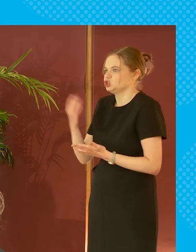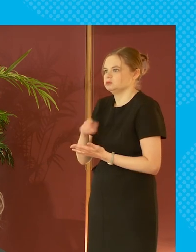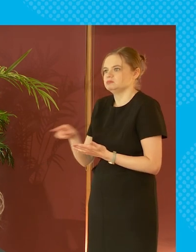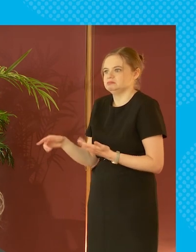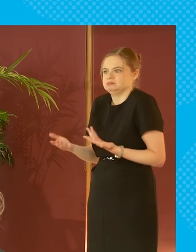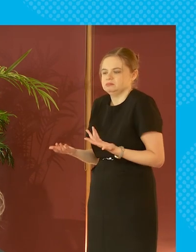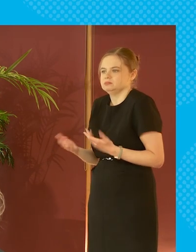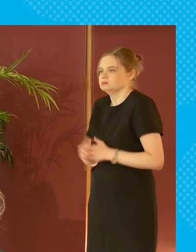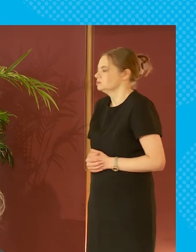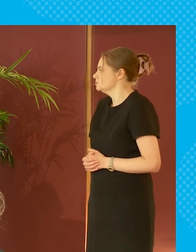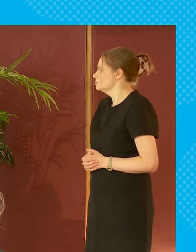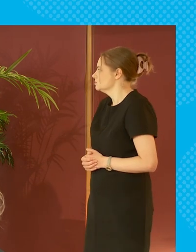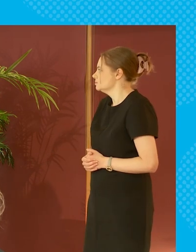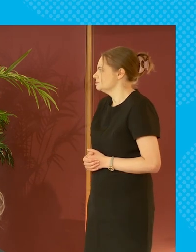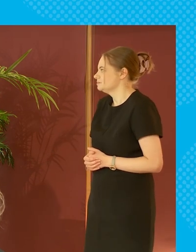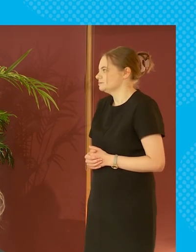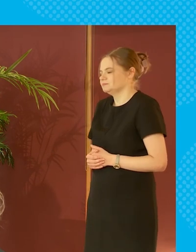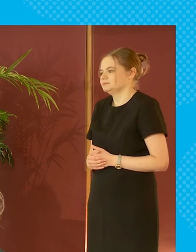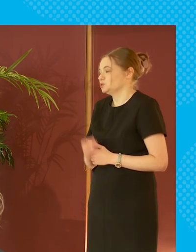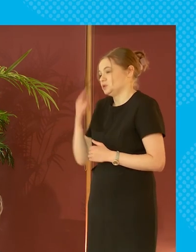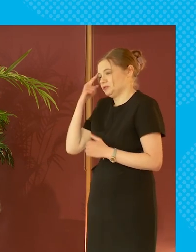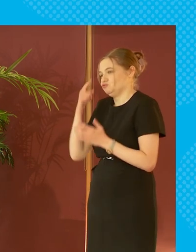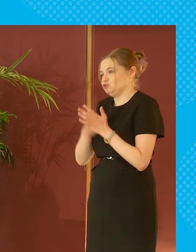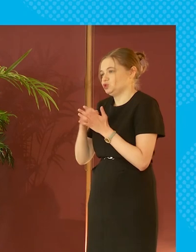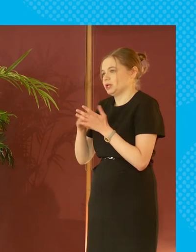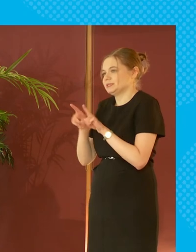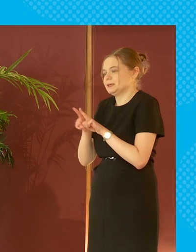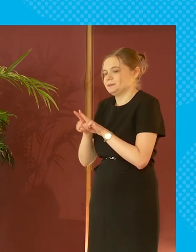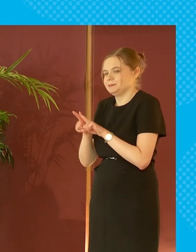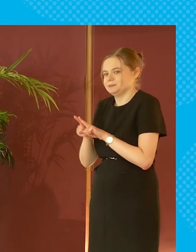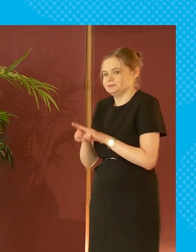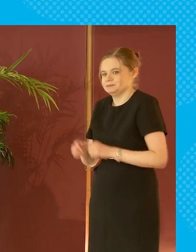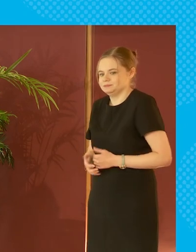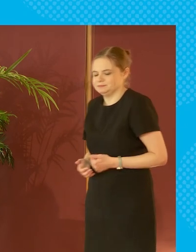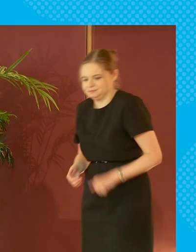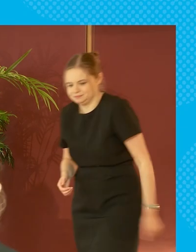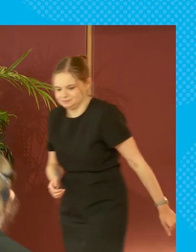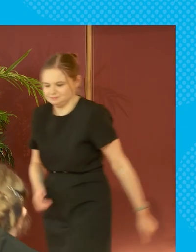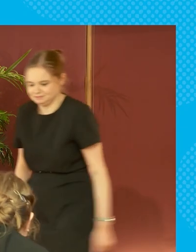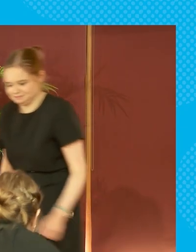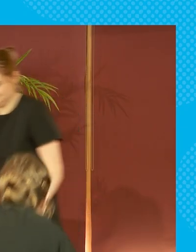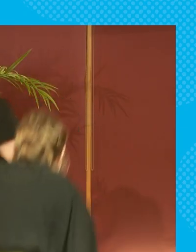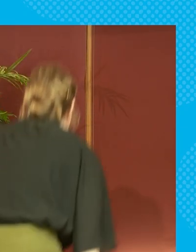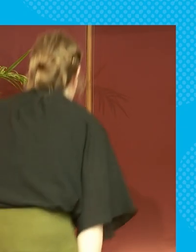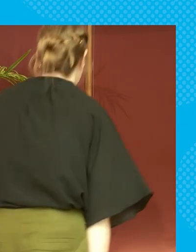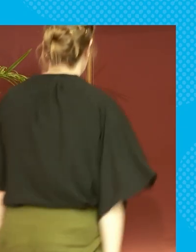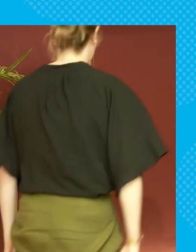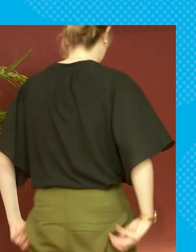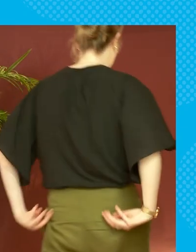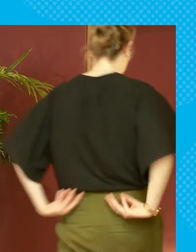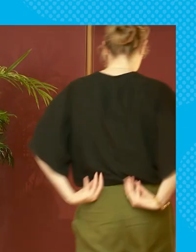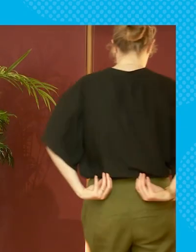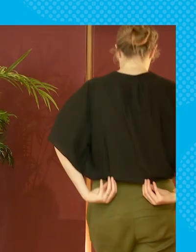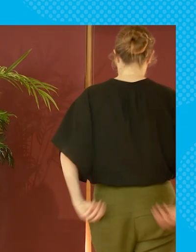you know he didn't have a clue about that for sure hopefully with the 12 grand i don't know how old